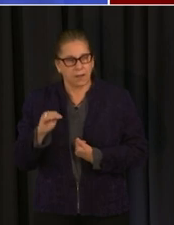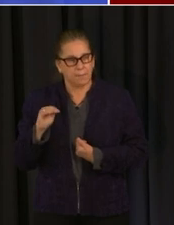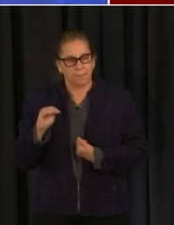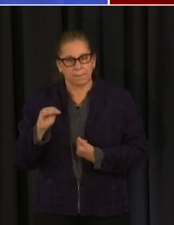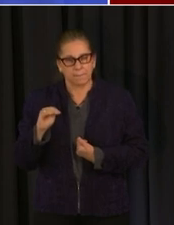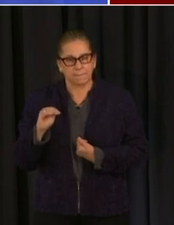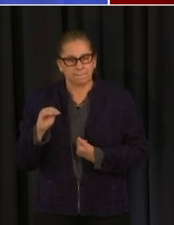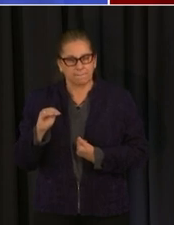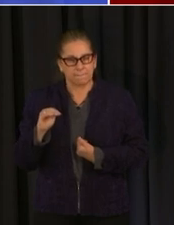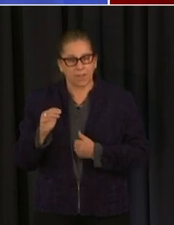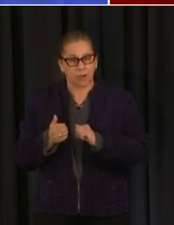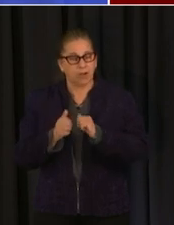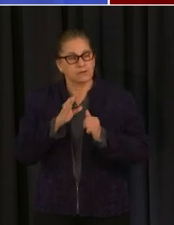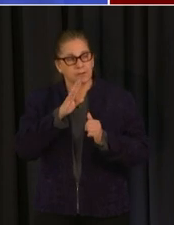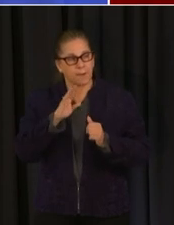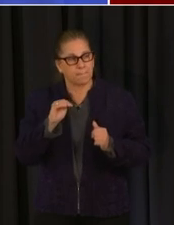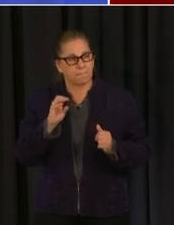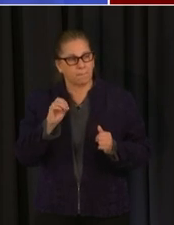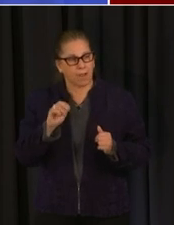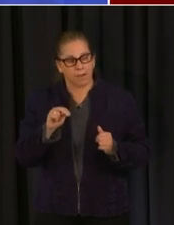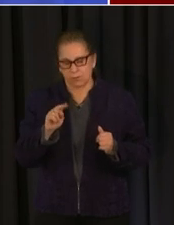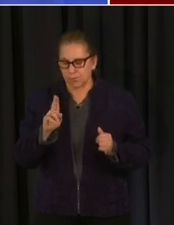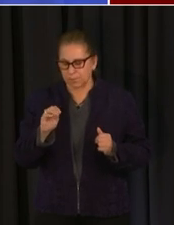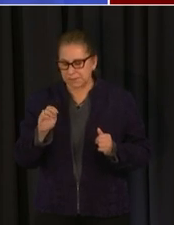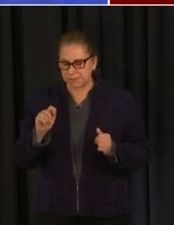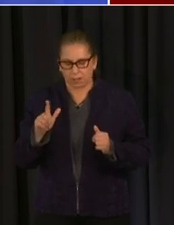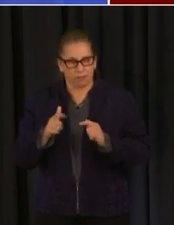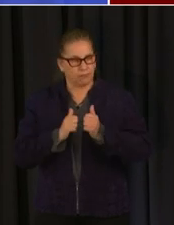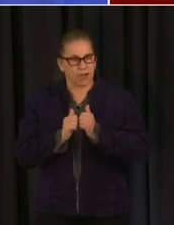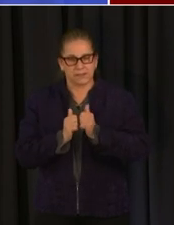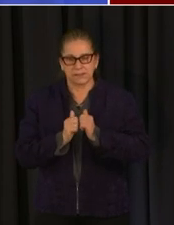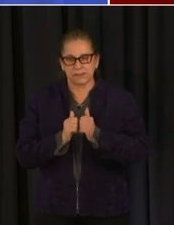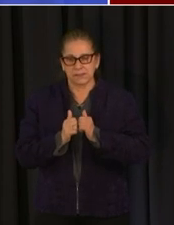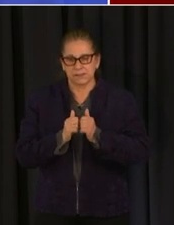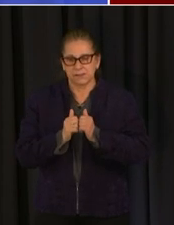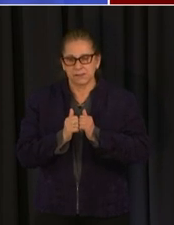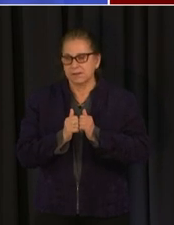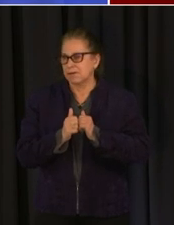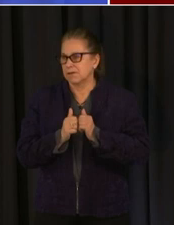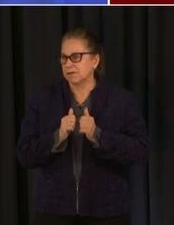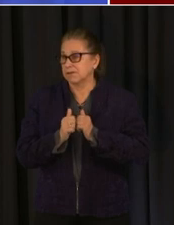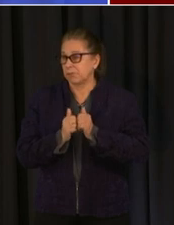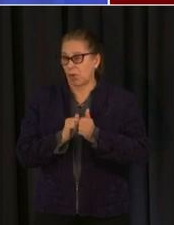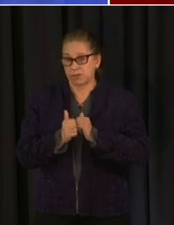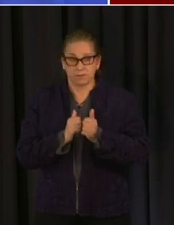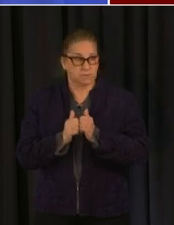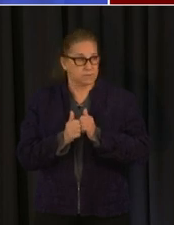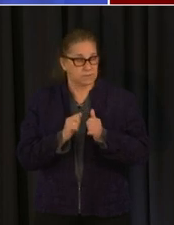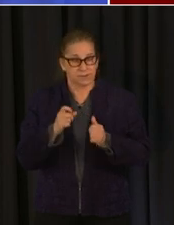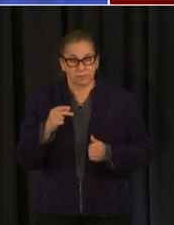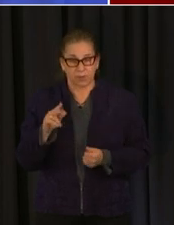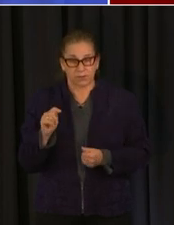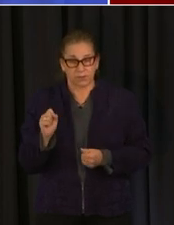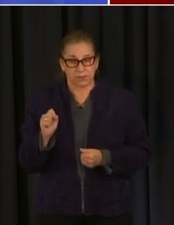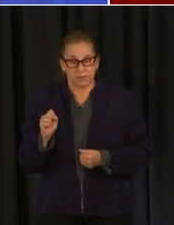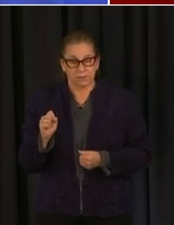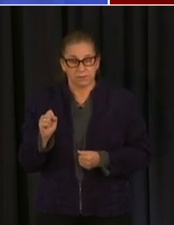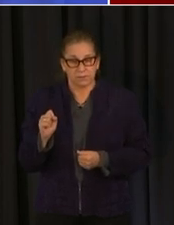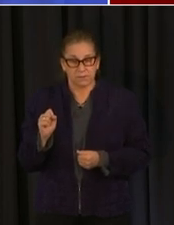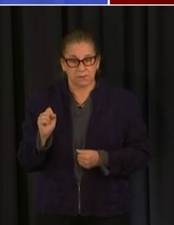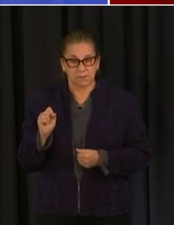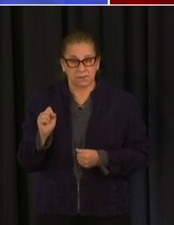was that letter at all instrumental in informing this announcement today did it have any impact at all it didn't